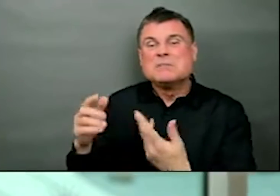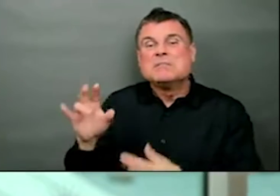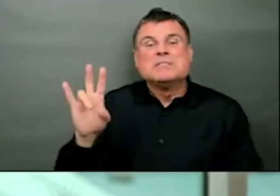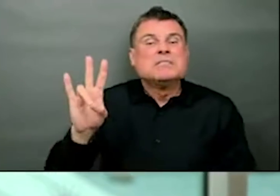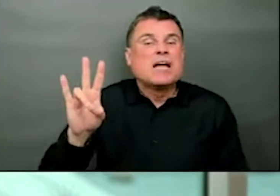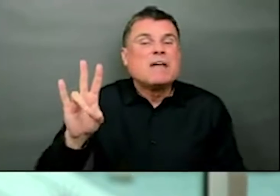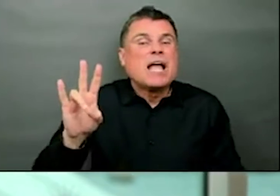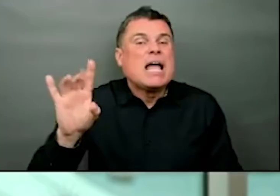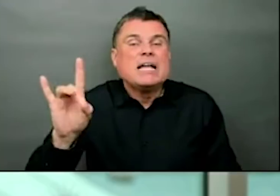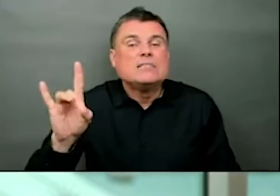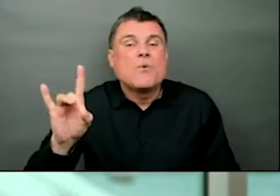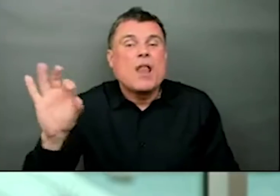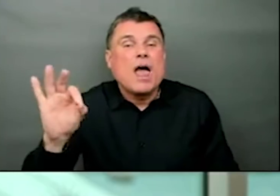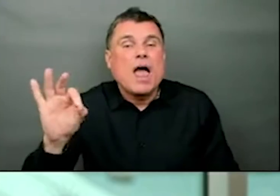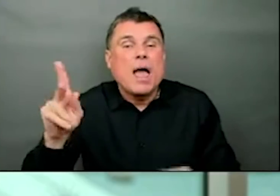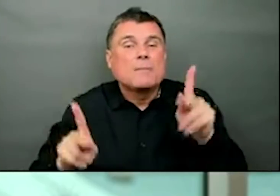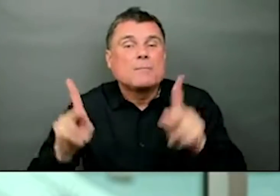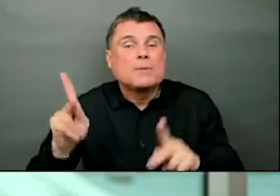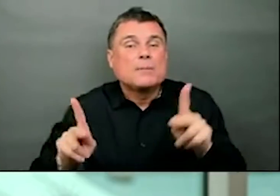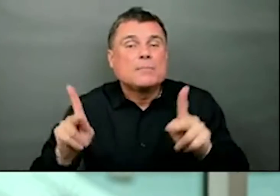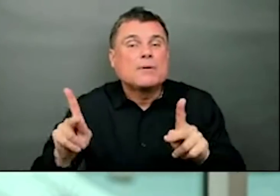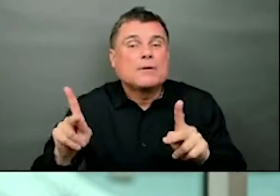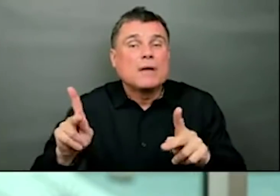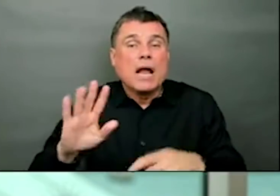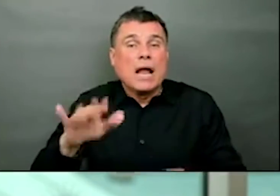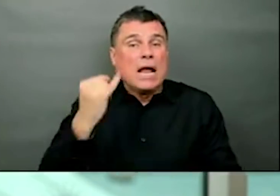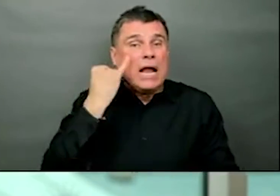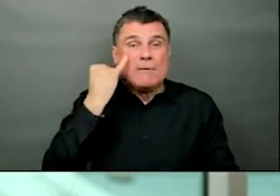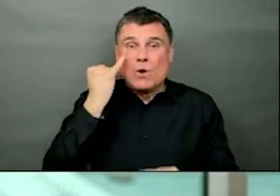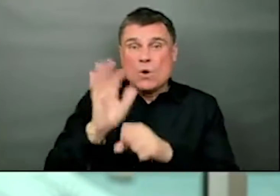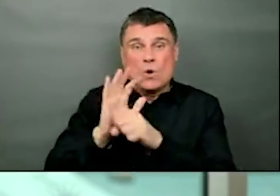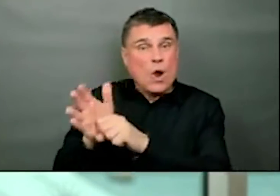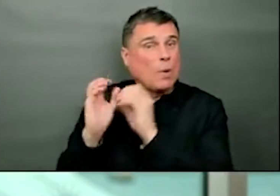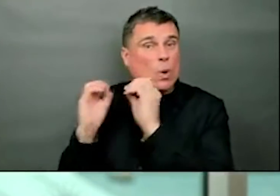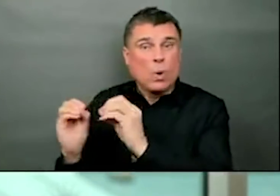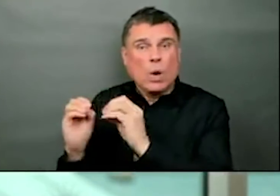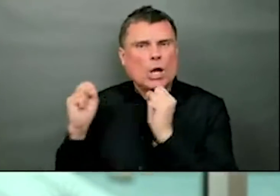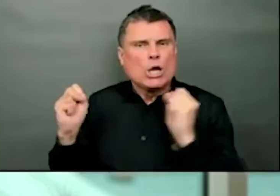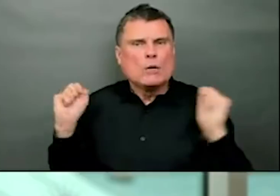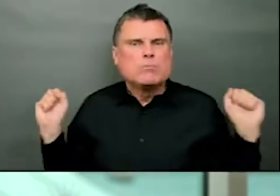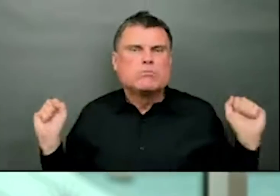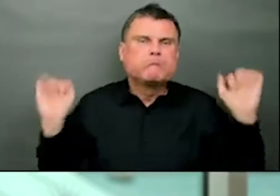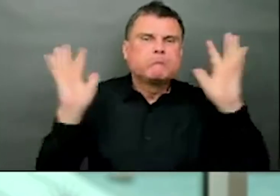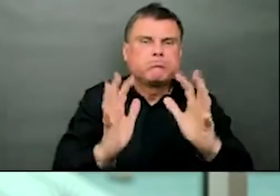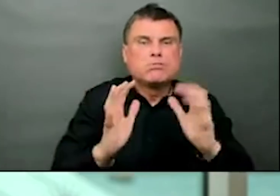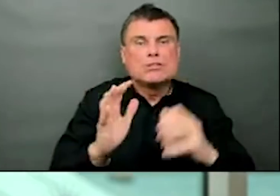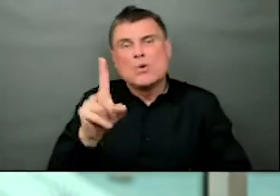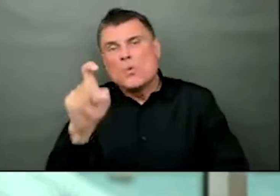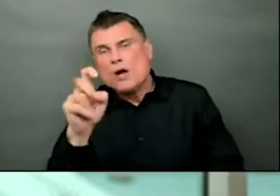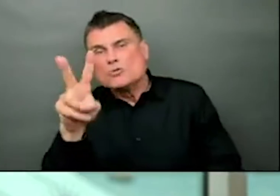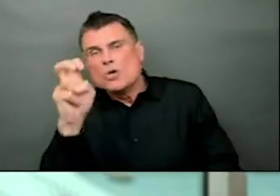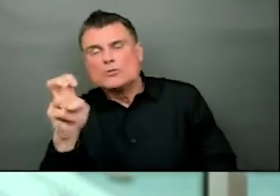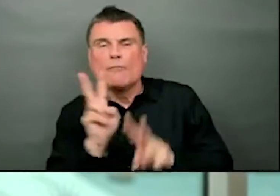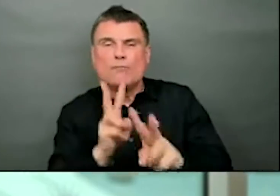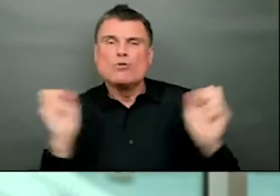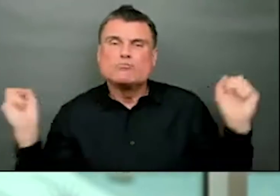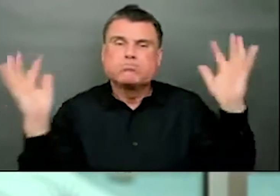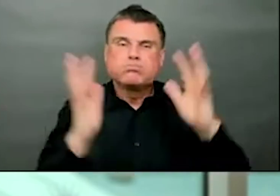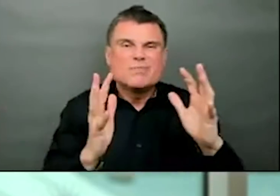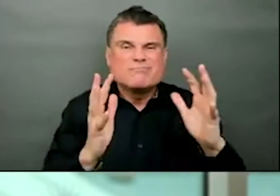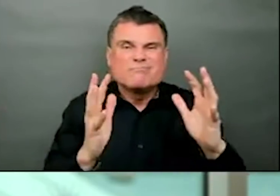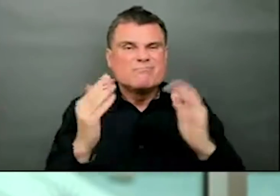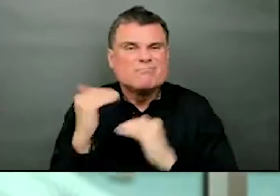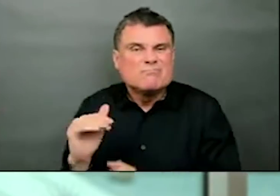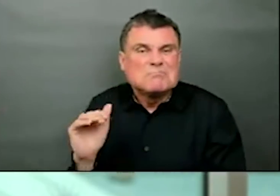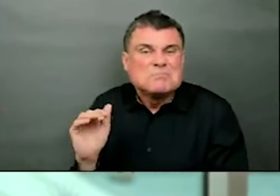hundreds, it is a difficult time to grieve and we have to all find ways to support ones who have lost loved ones, both in this public health emergency of